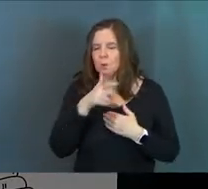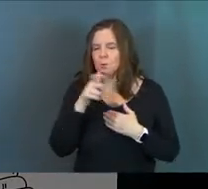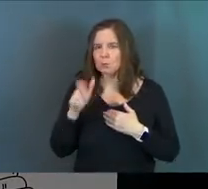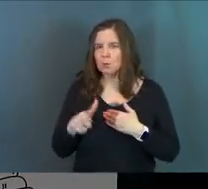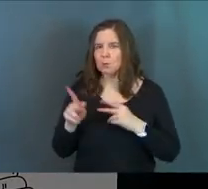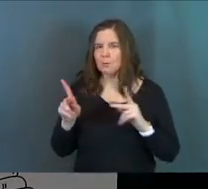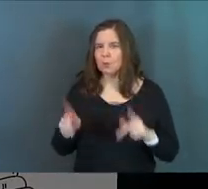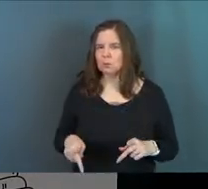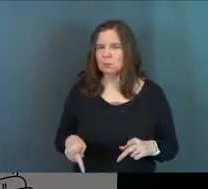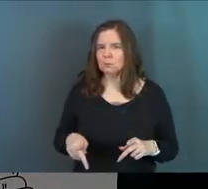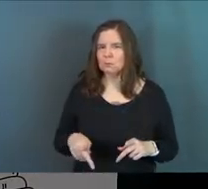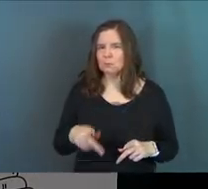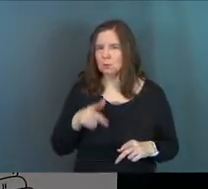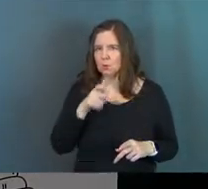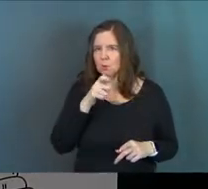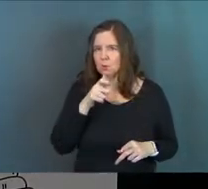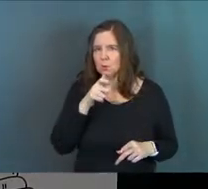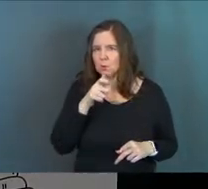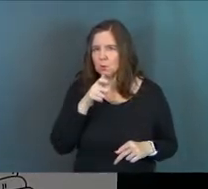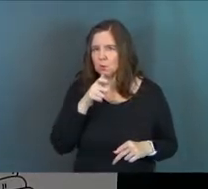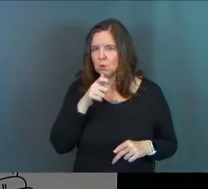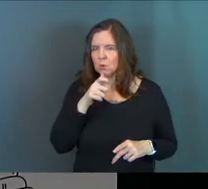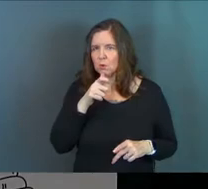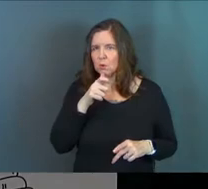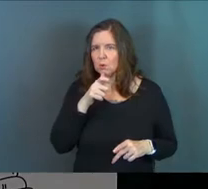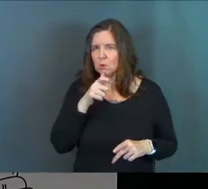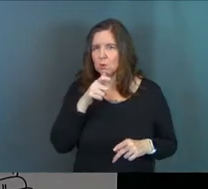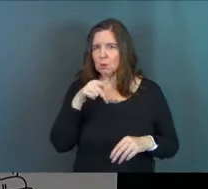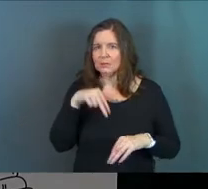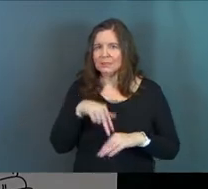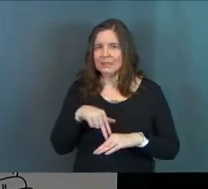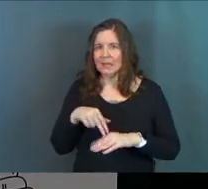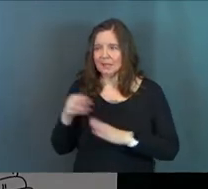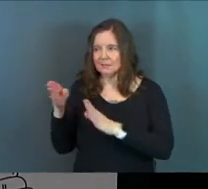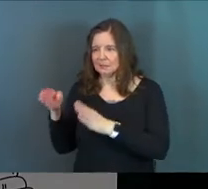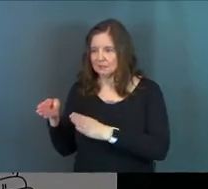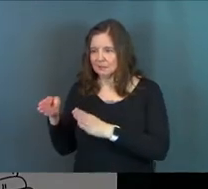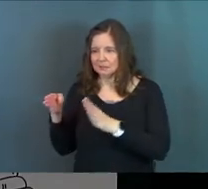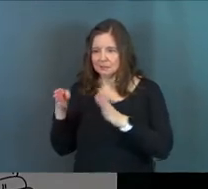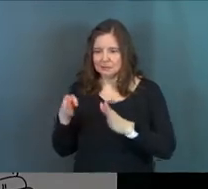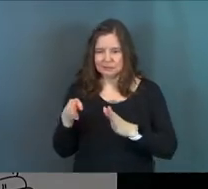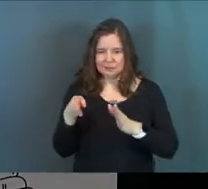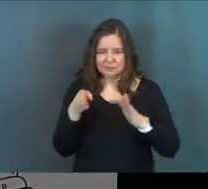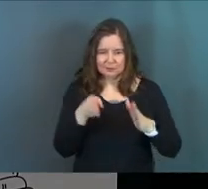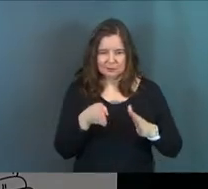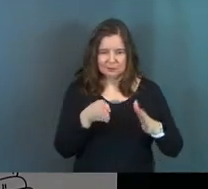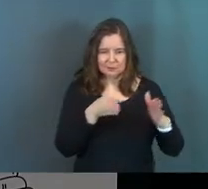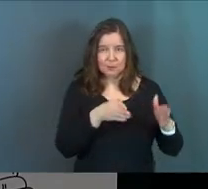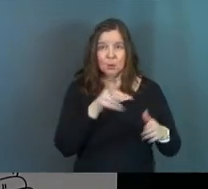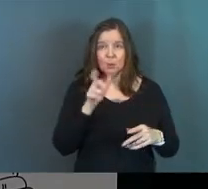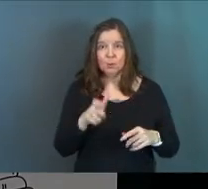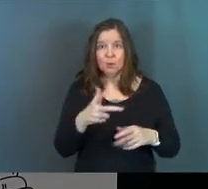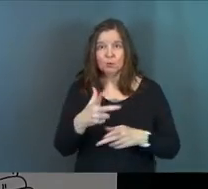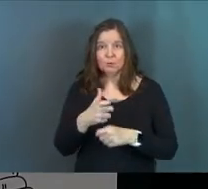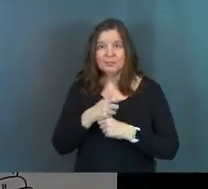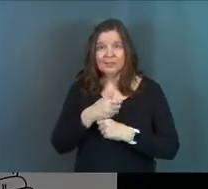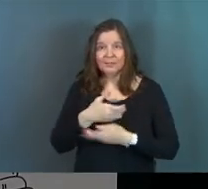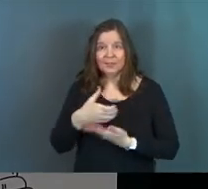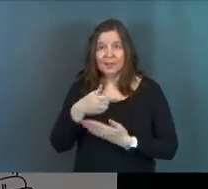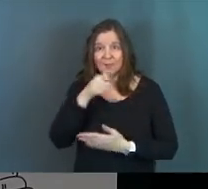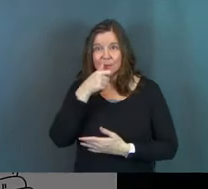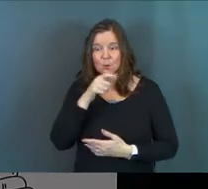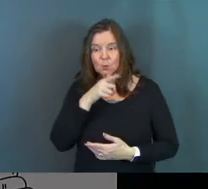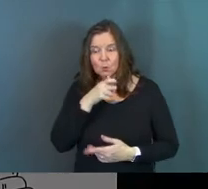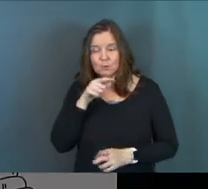supposed to be the person who stands in those spots? Who is supposed to be the person who receives the cup of suffering?